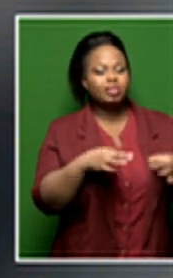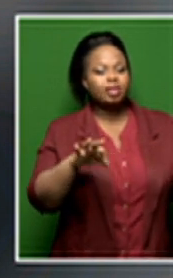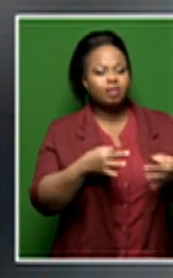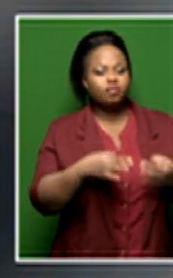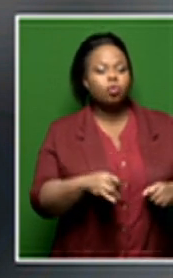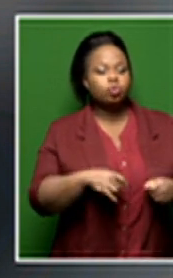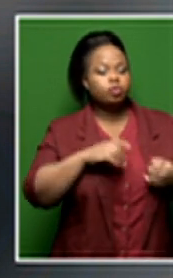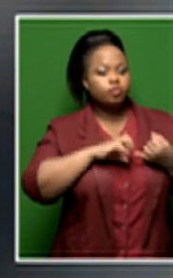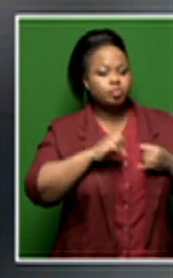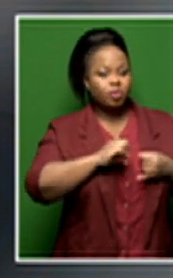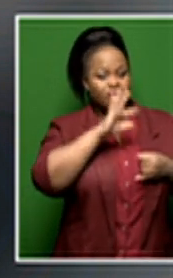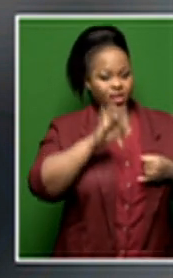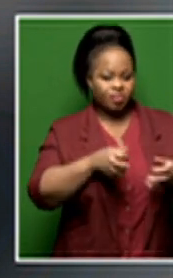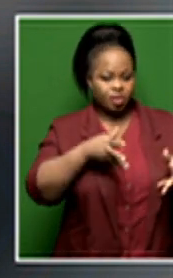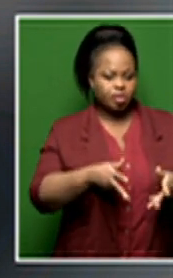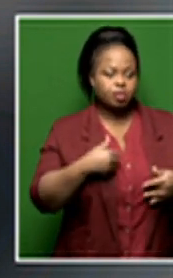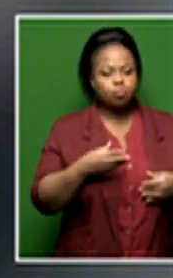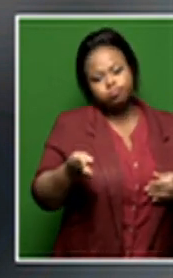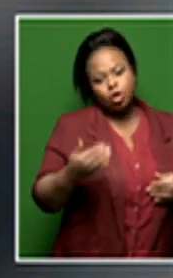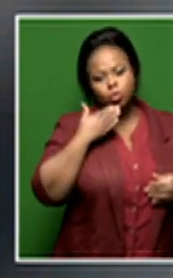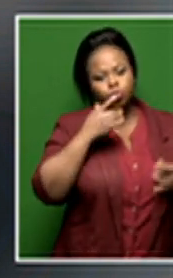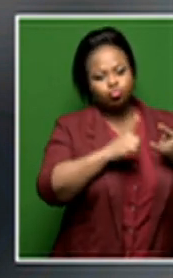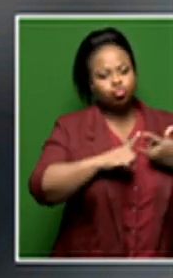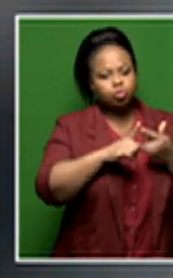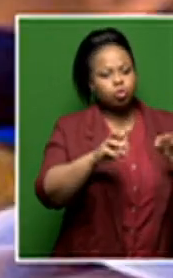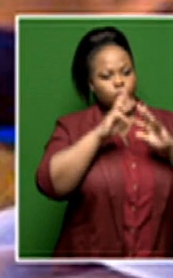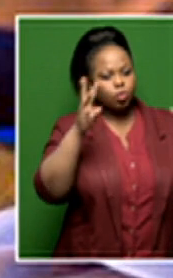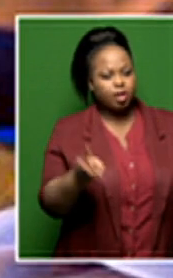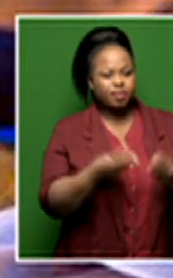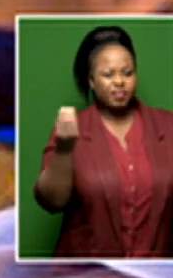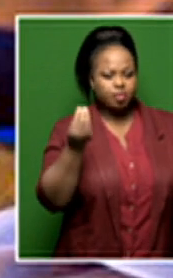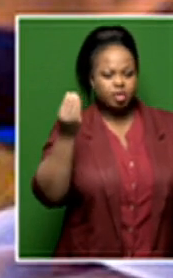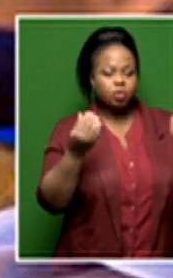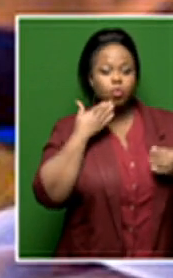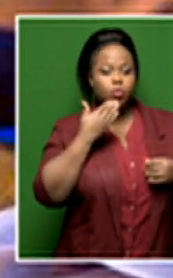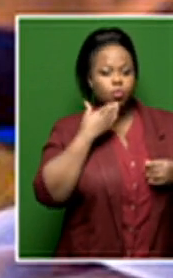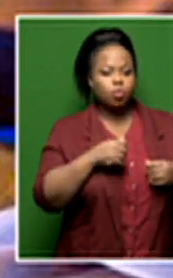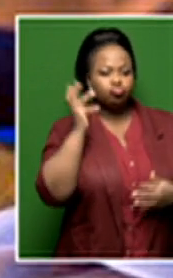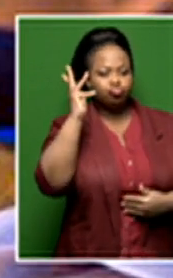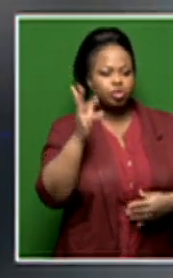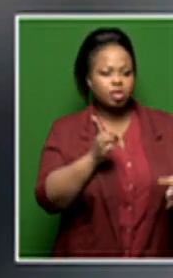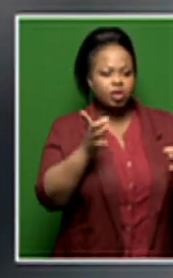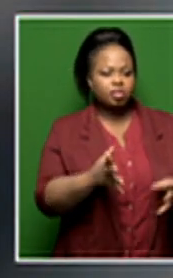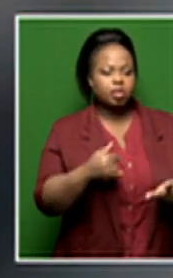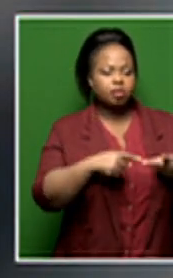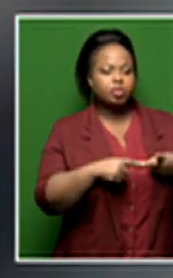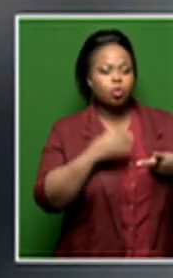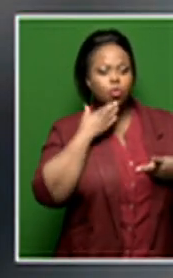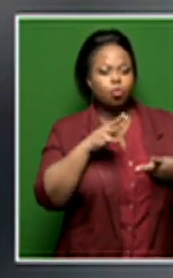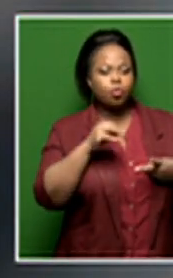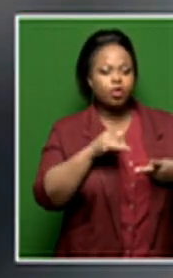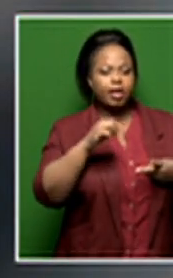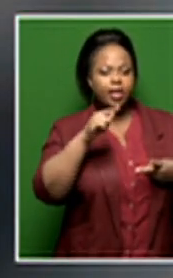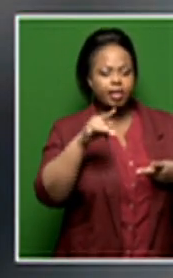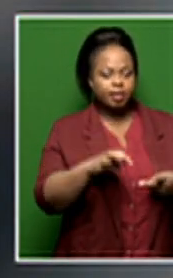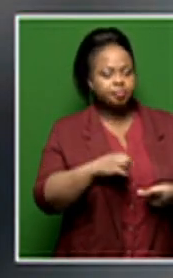music to emerge from South Africa, we are now joined via Zoom by world-renowned composer, lecturer, director and conductor Mukhalil